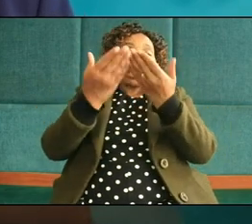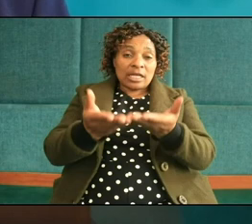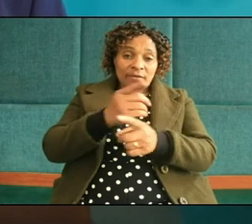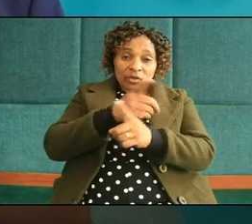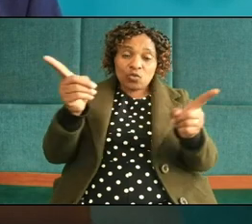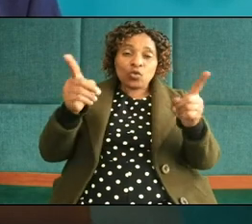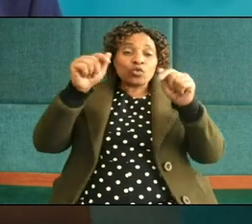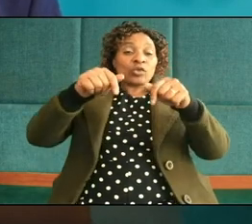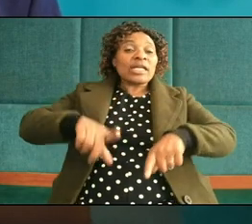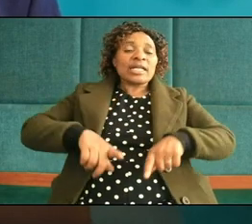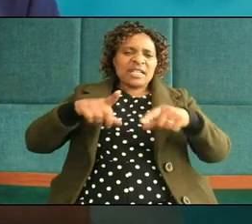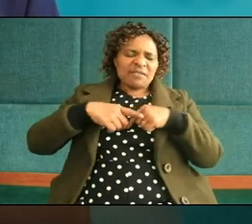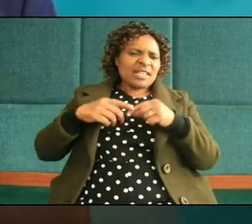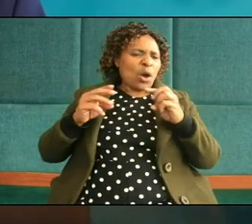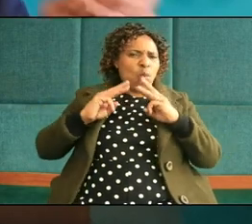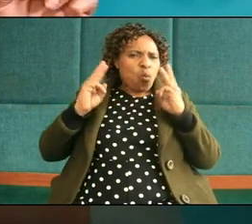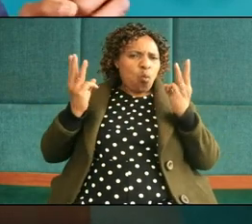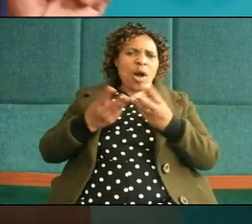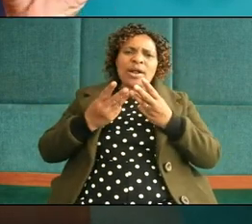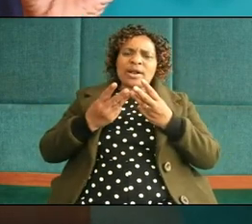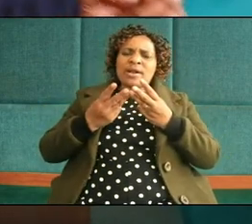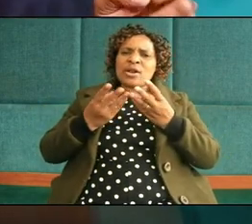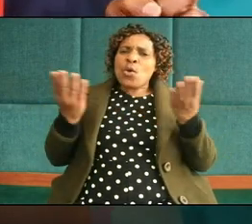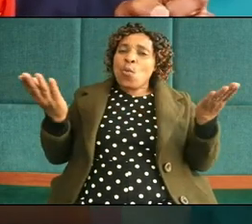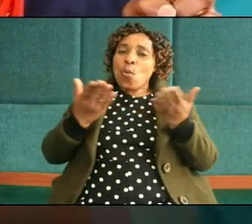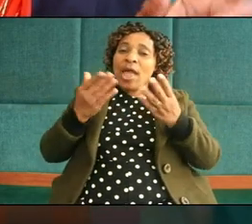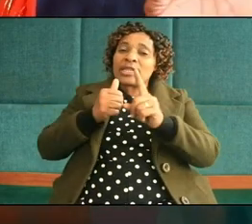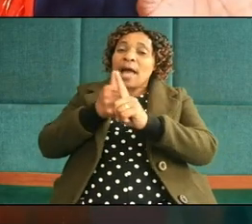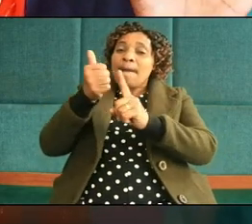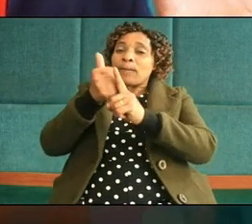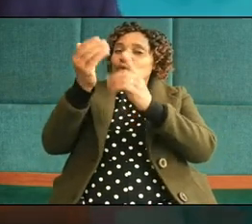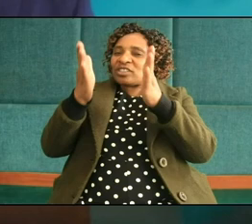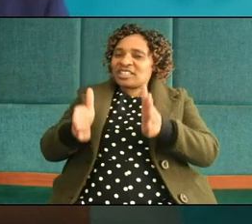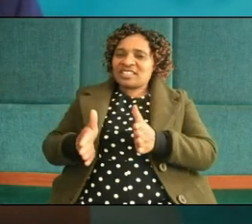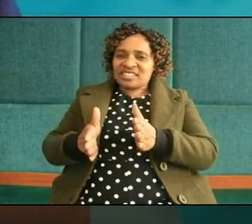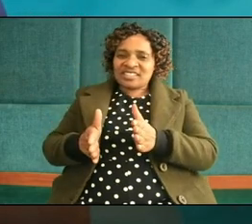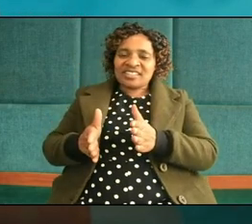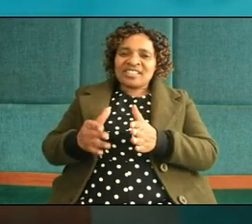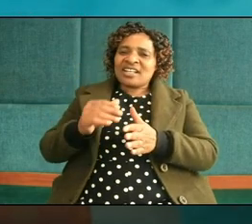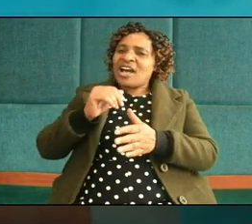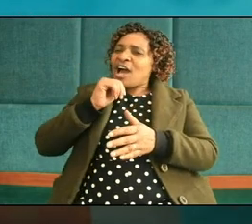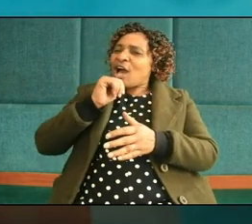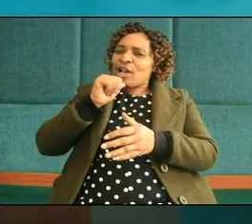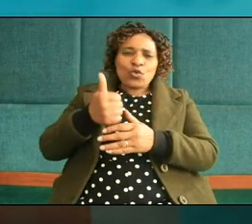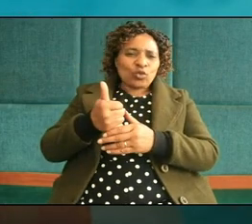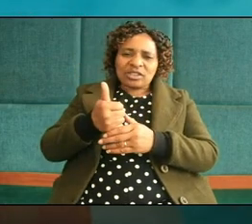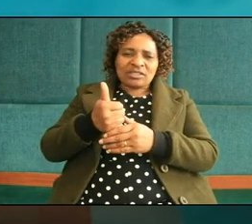we are living in a world where abusers are not strangers to us